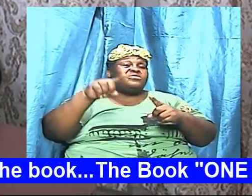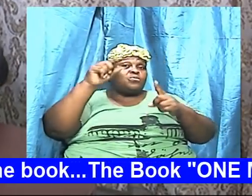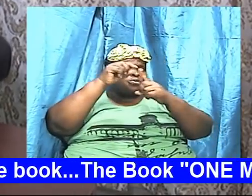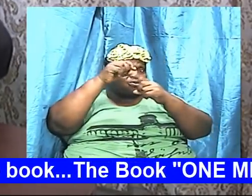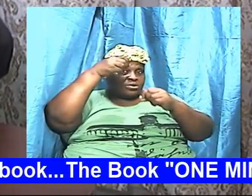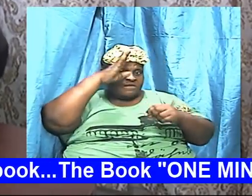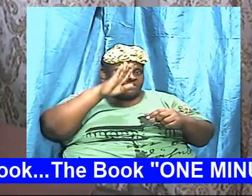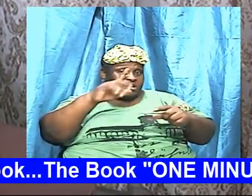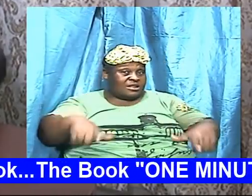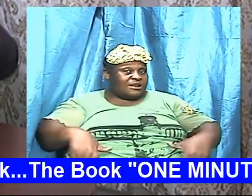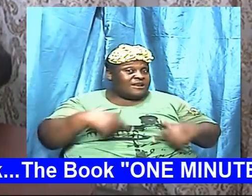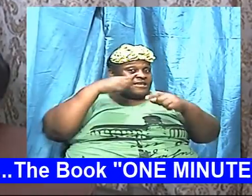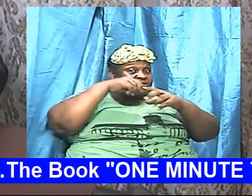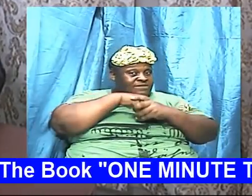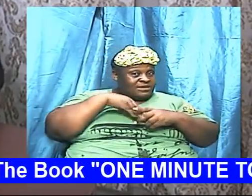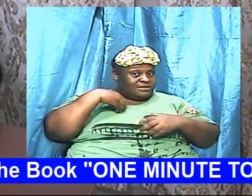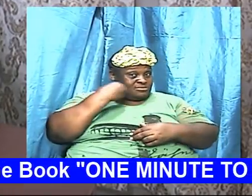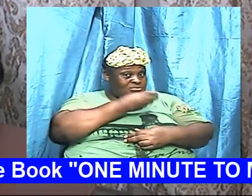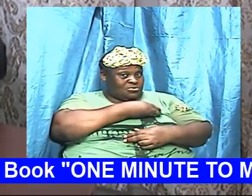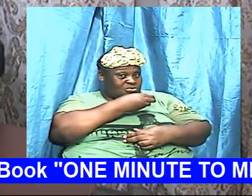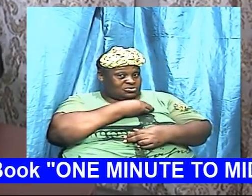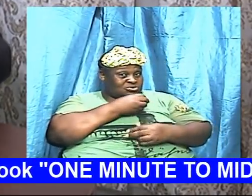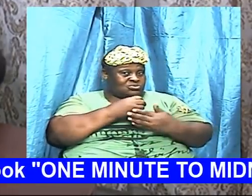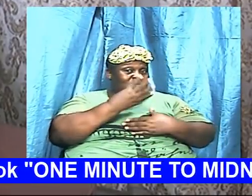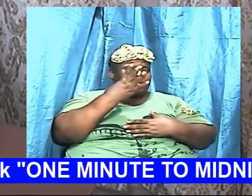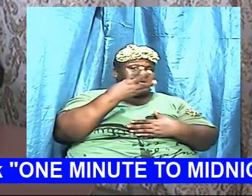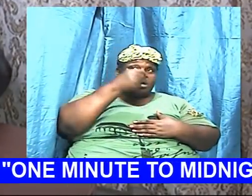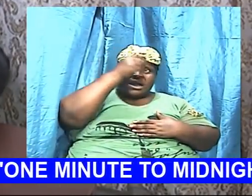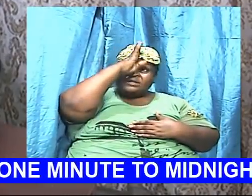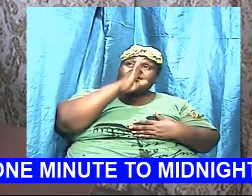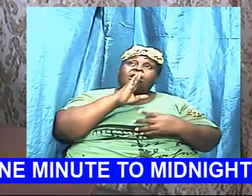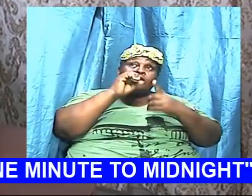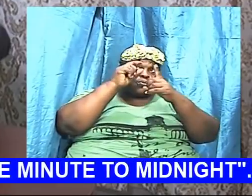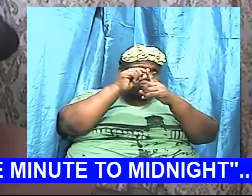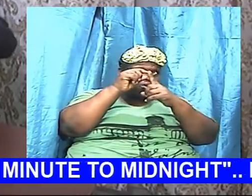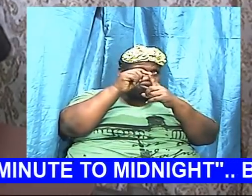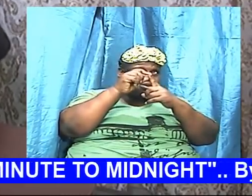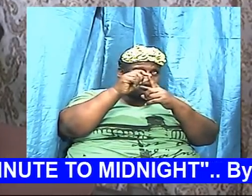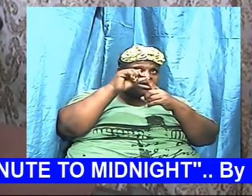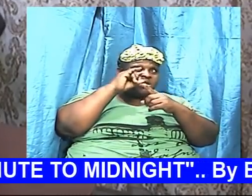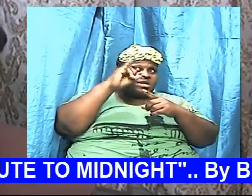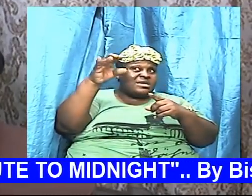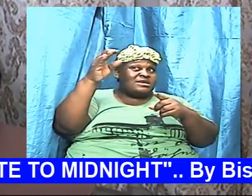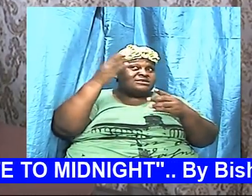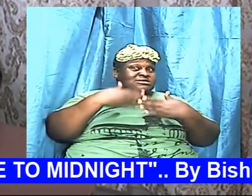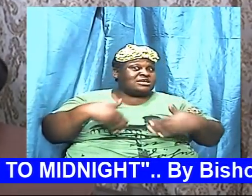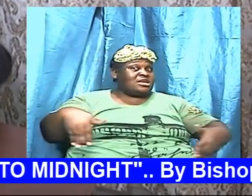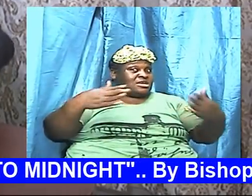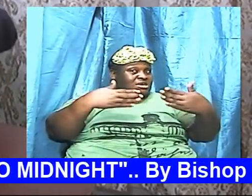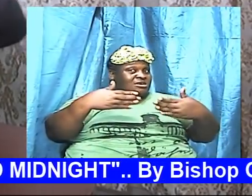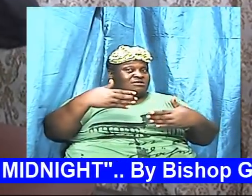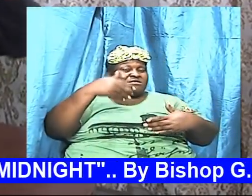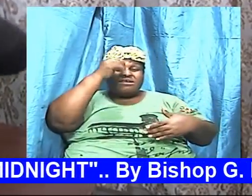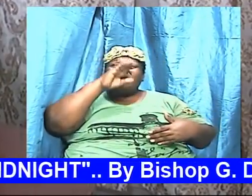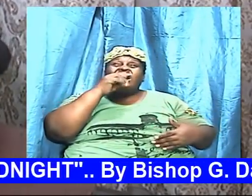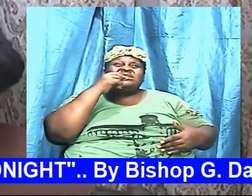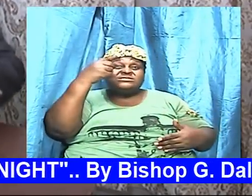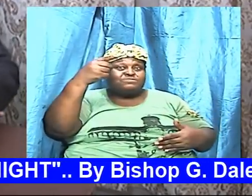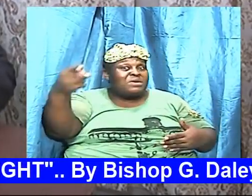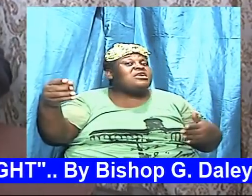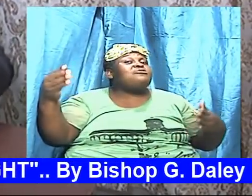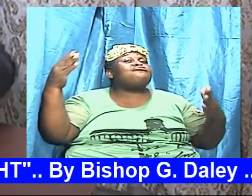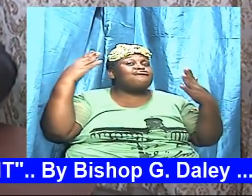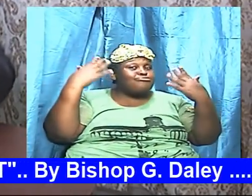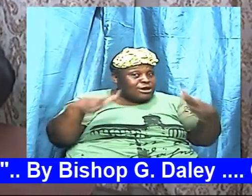and God's word this word which is God's word is here God already spoke it so his mouth is